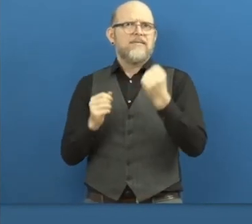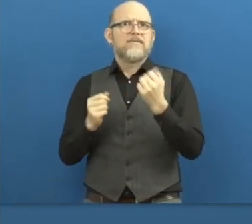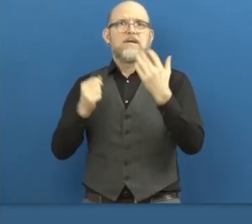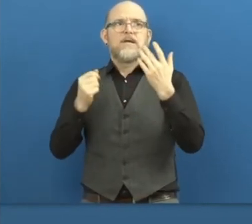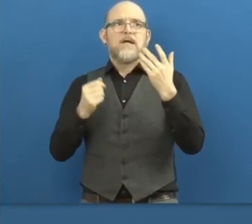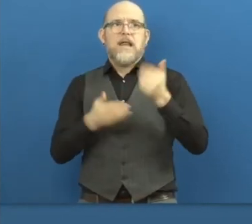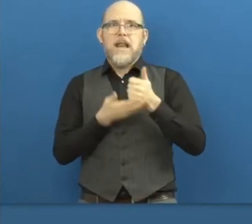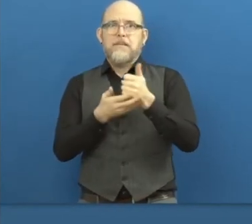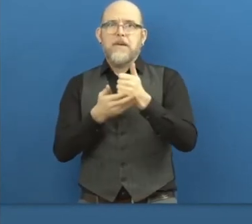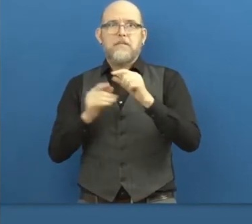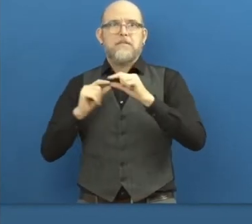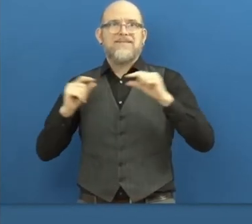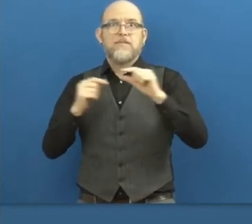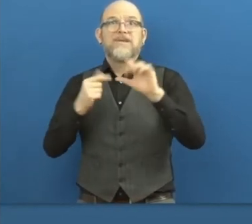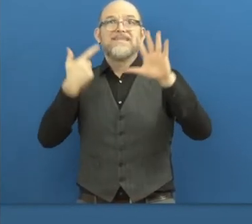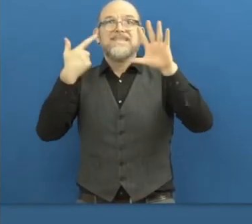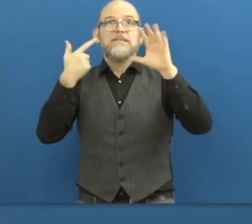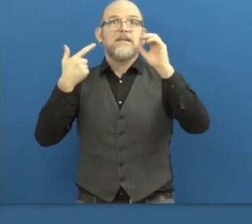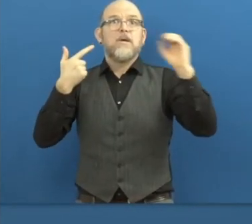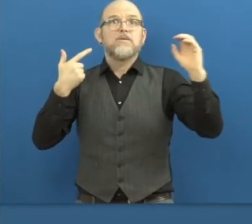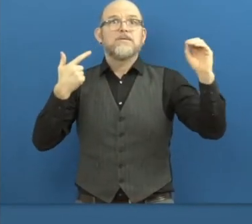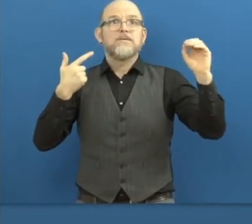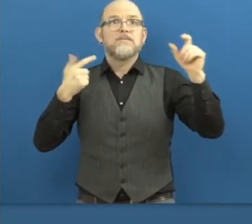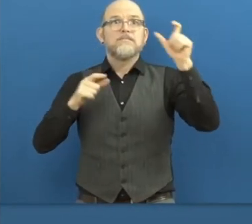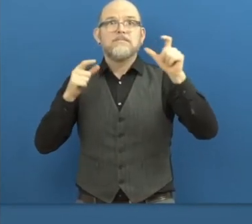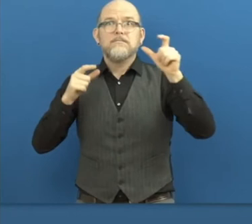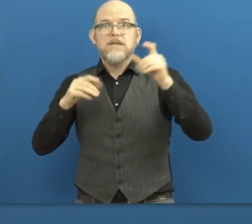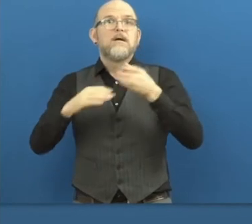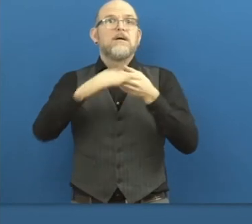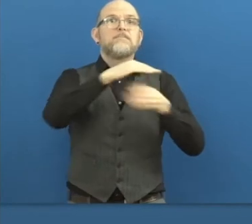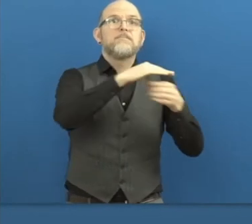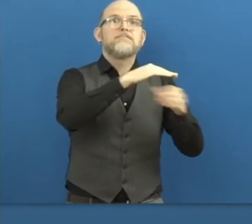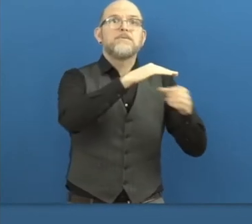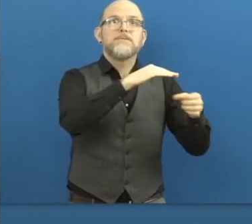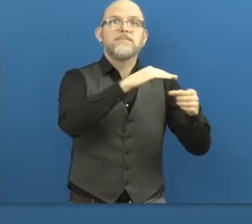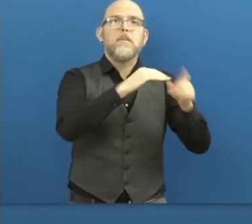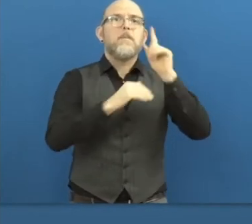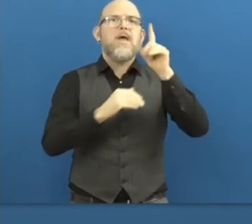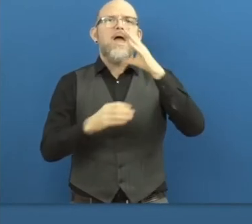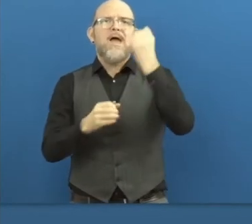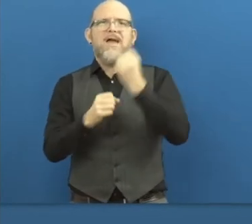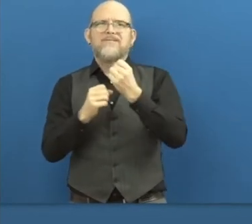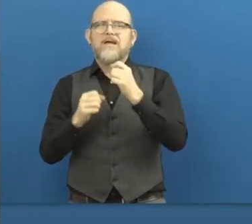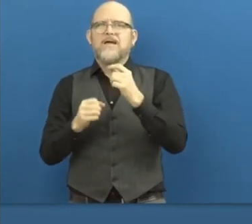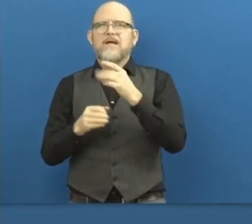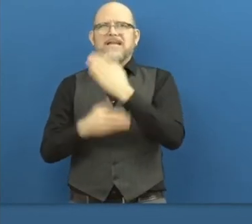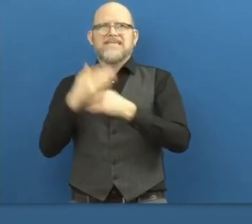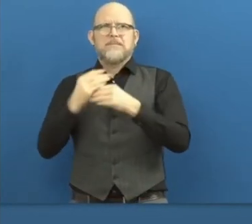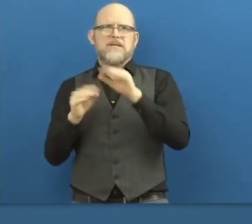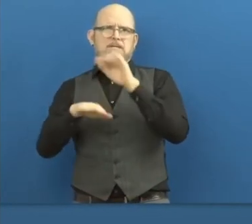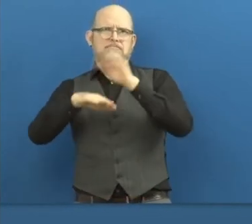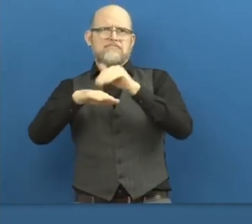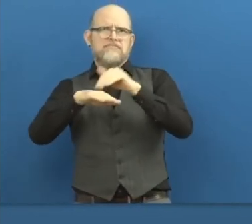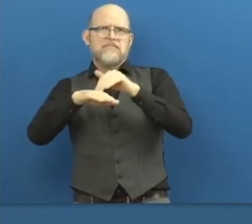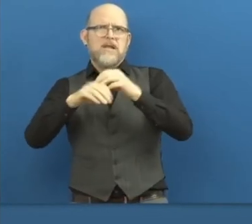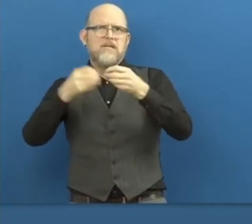have a database of 65 000 candidates. We served over 300 companies